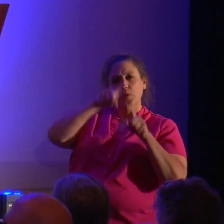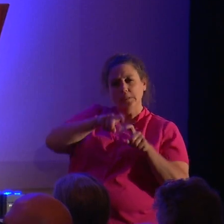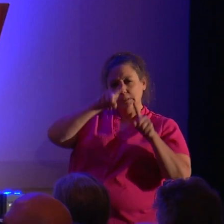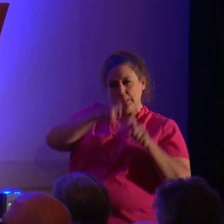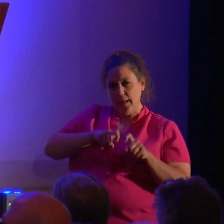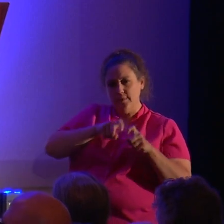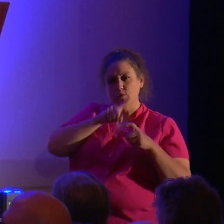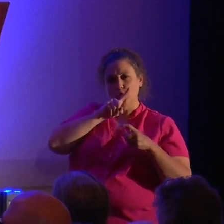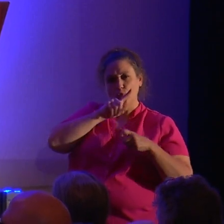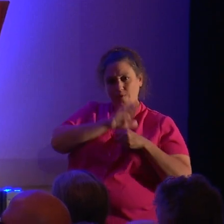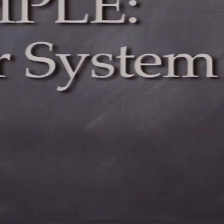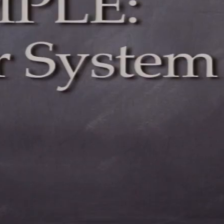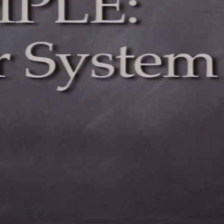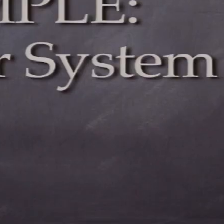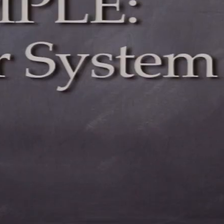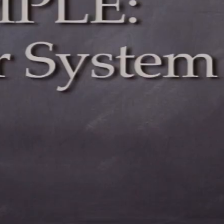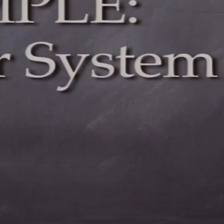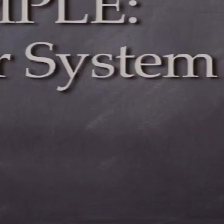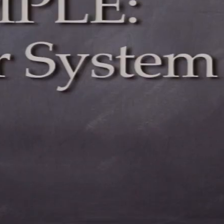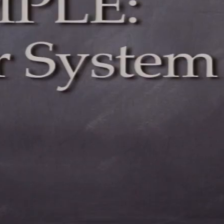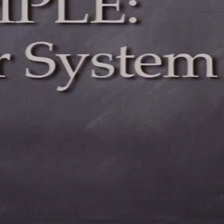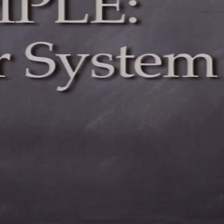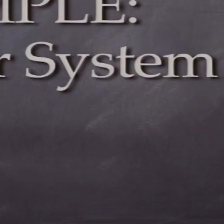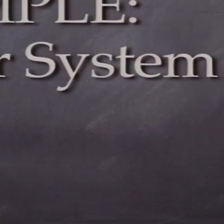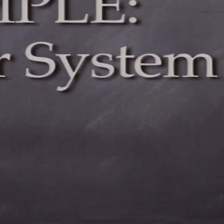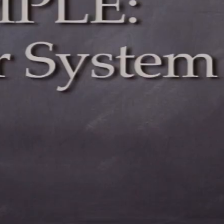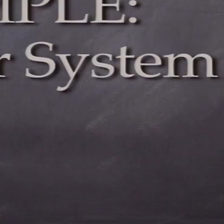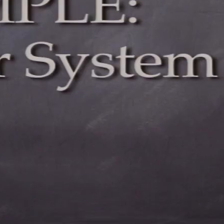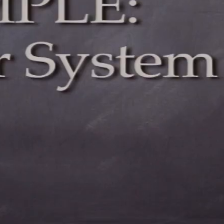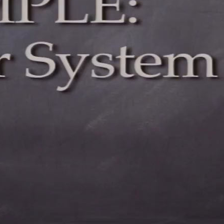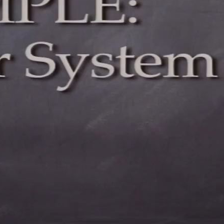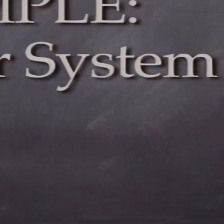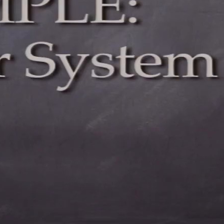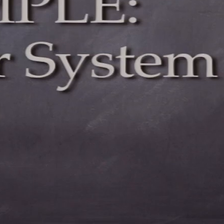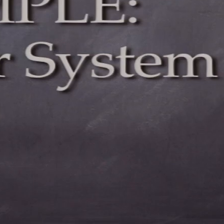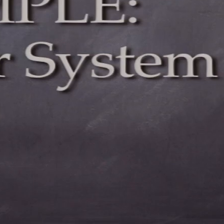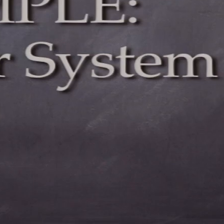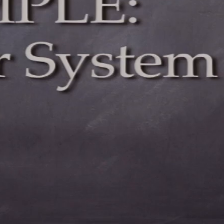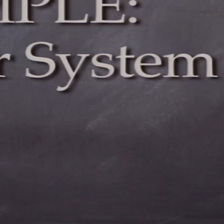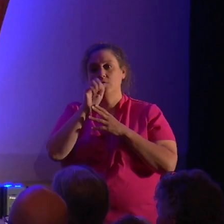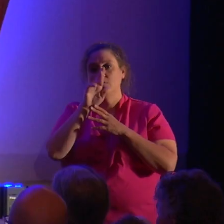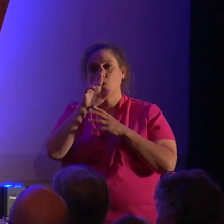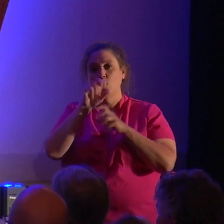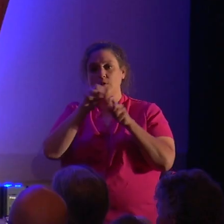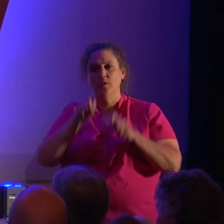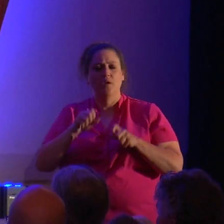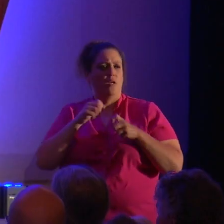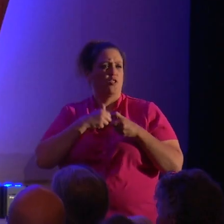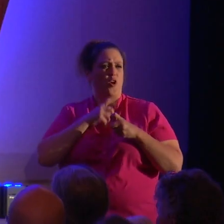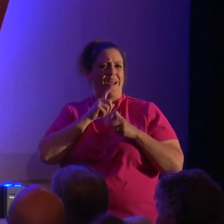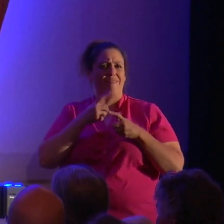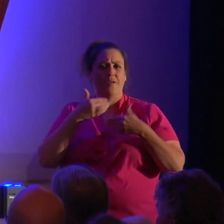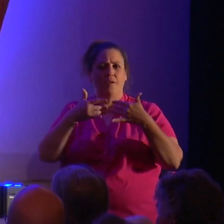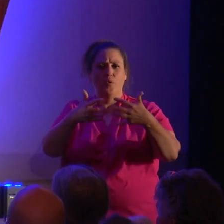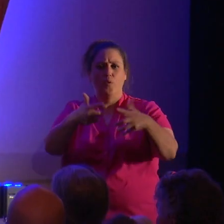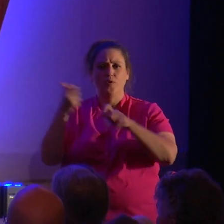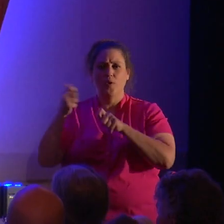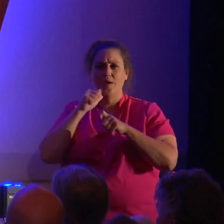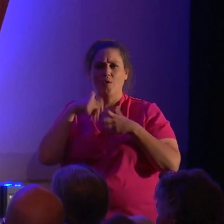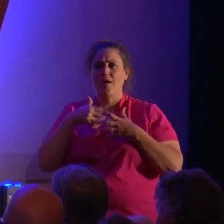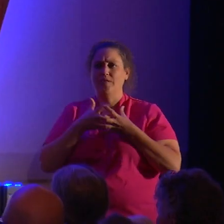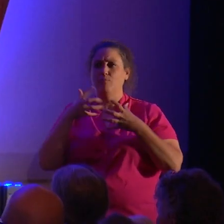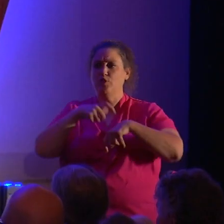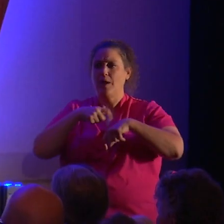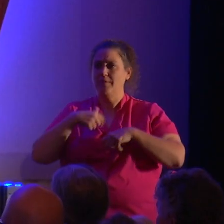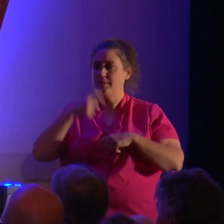which we really haven't done. A solar system, you know, I've got to go through this really quick. Sorry, but I don't have as much time as I thought I had.